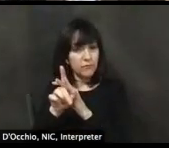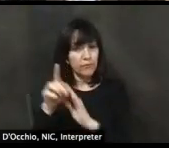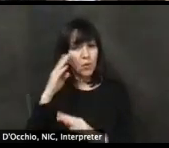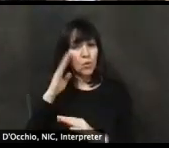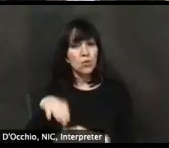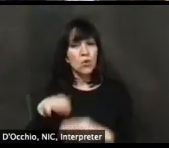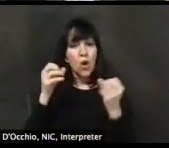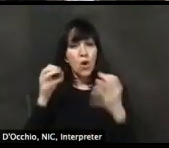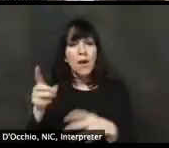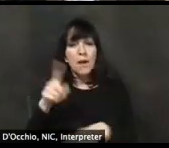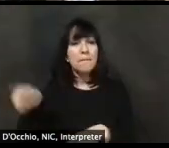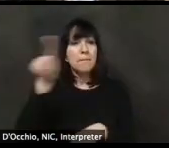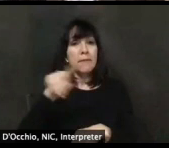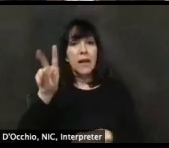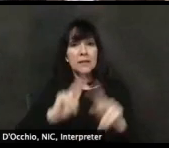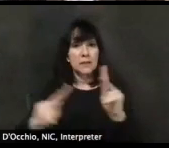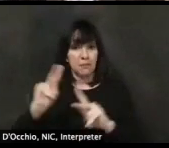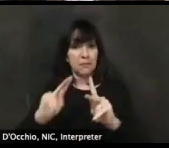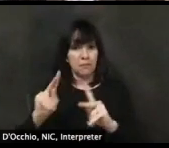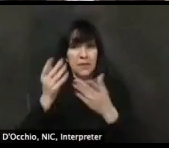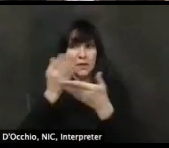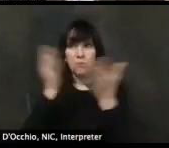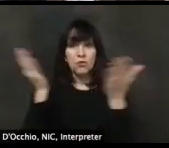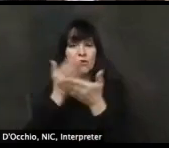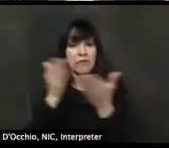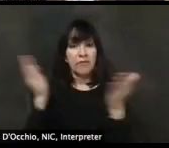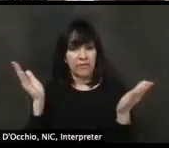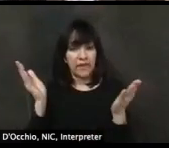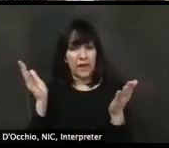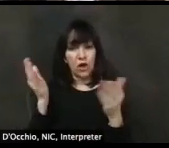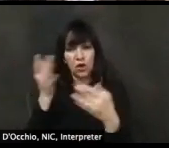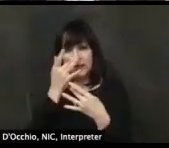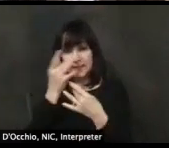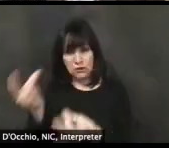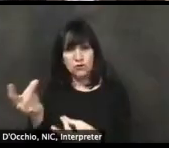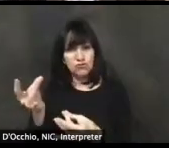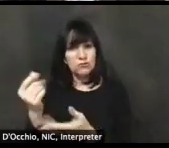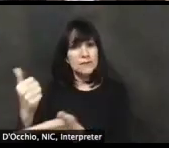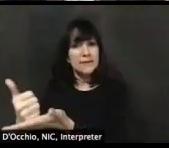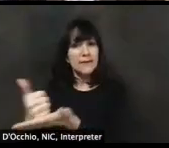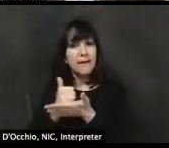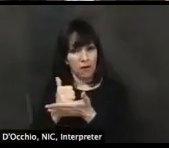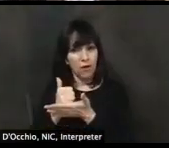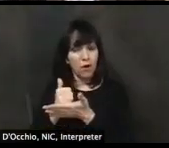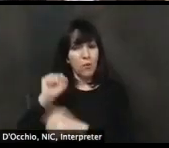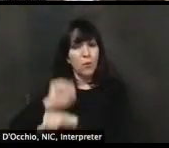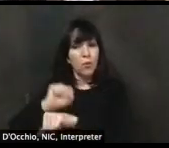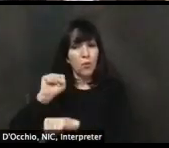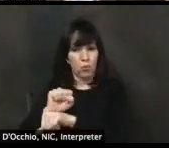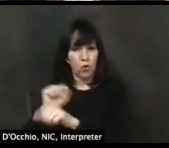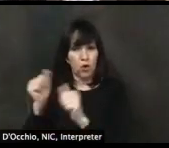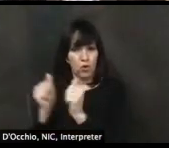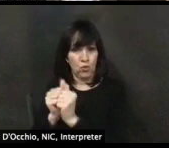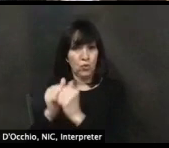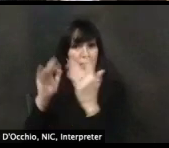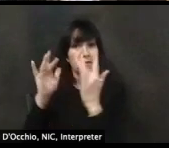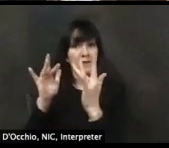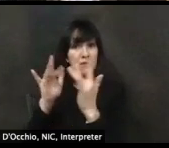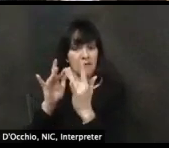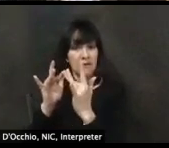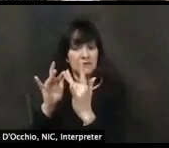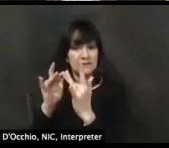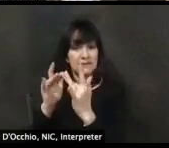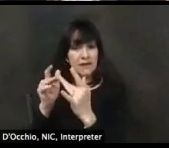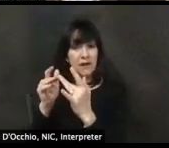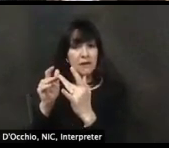there interested in contact tracing, especially in becoming contact tracers. And, um, we want to make sure that